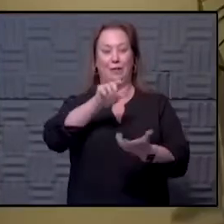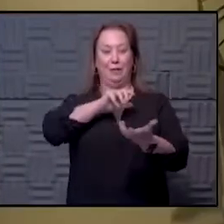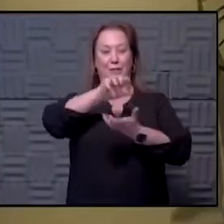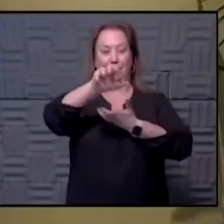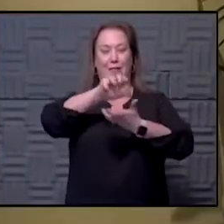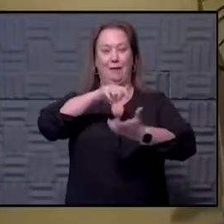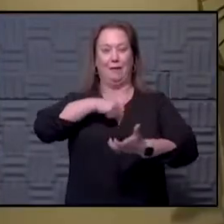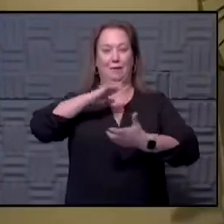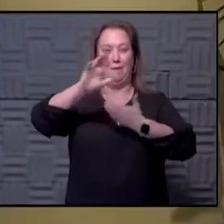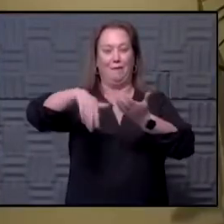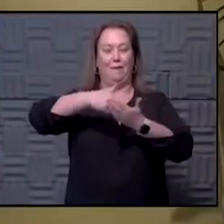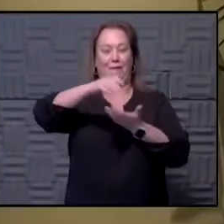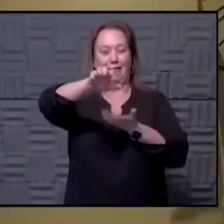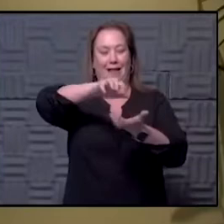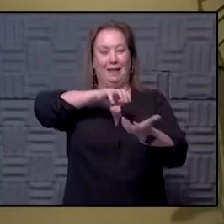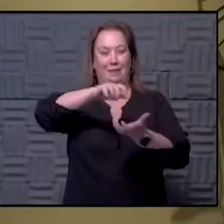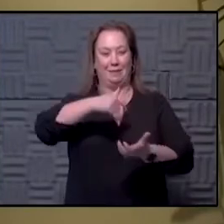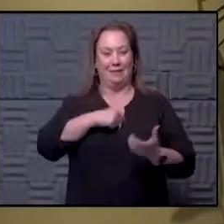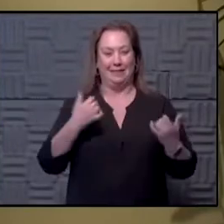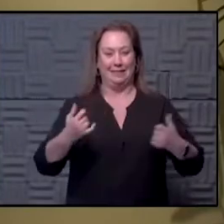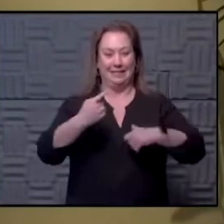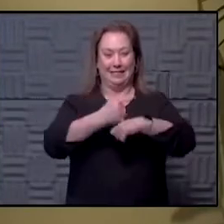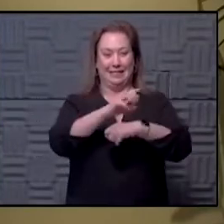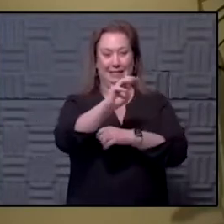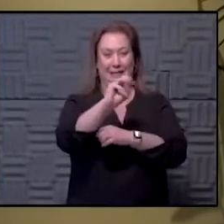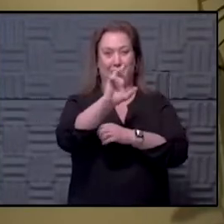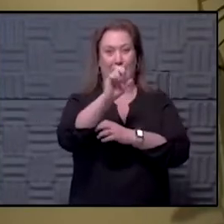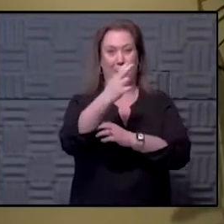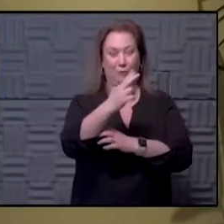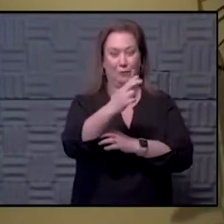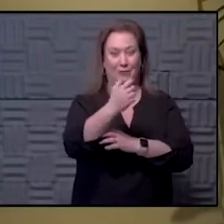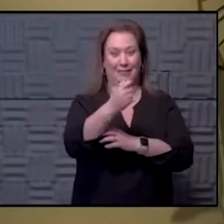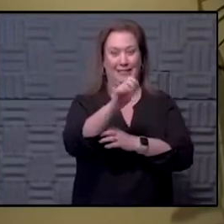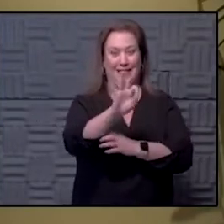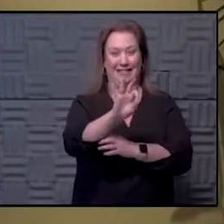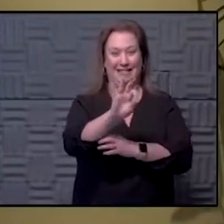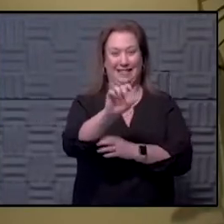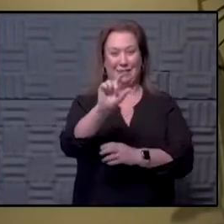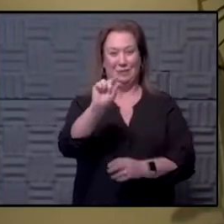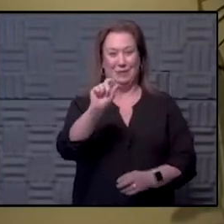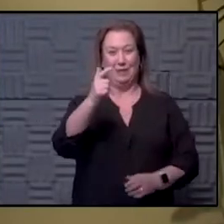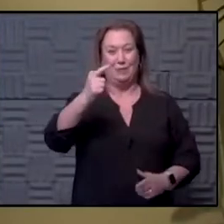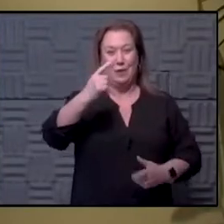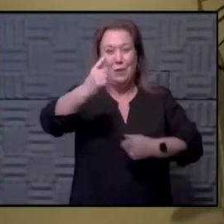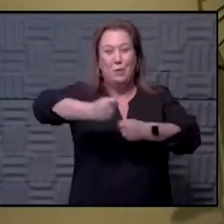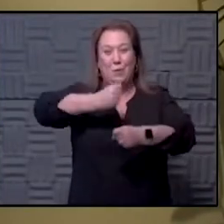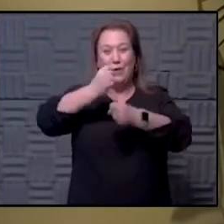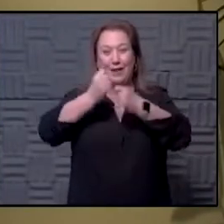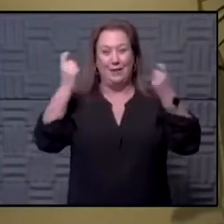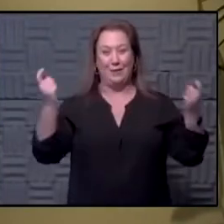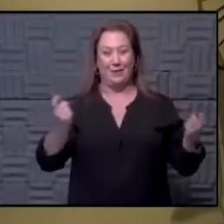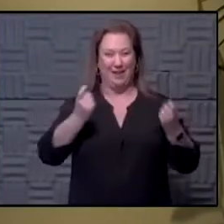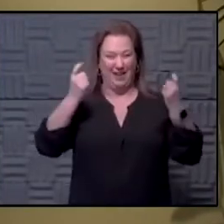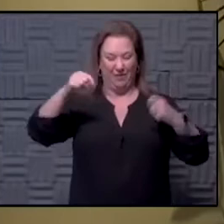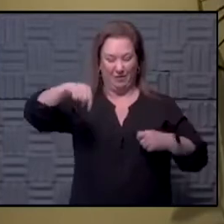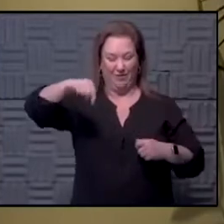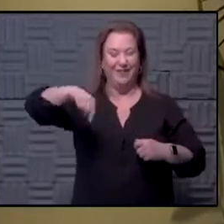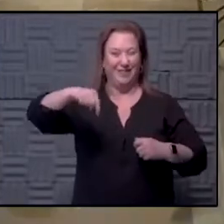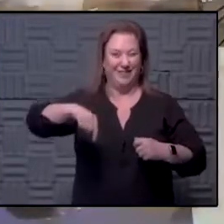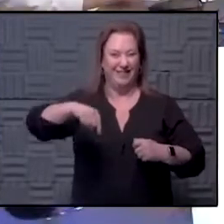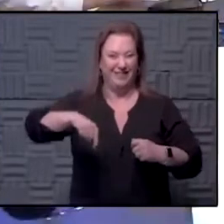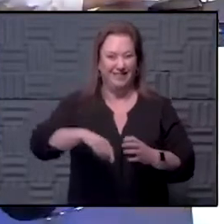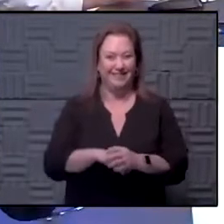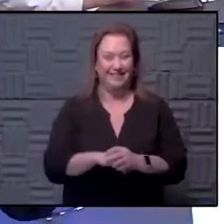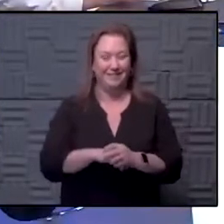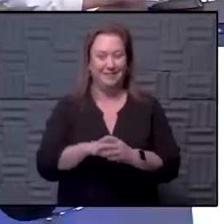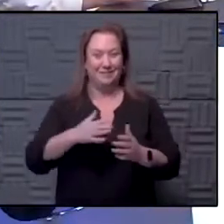at me. Everybody laughs at me. And today is March 19th, 2021. This is our official one-year anniversary of this broadcast, and